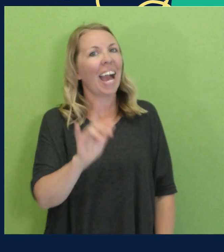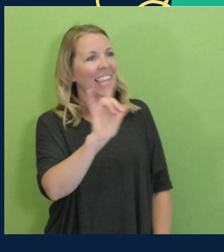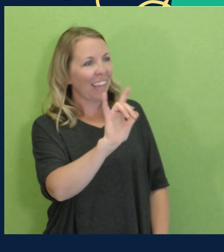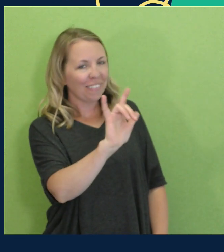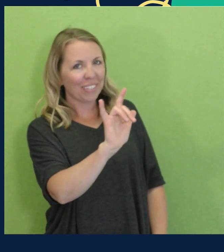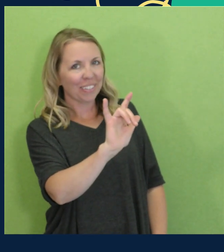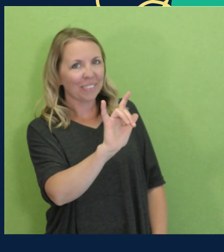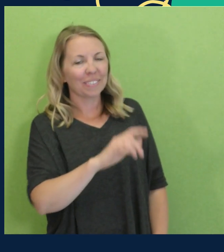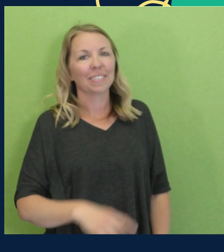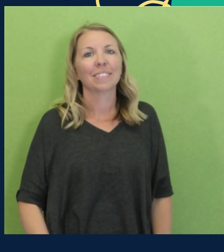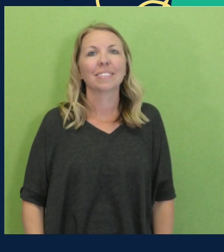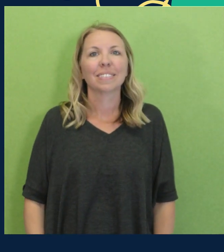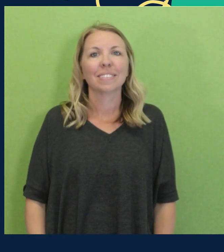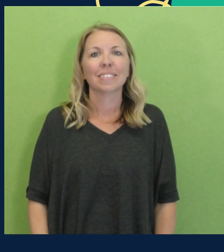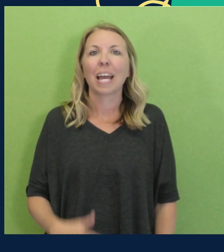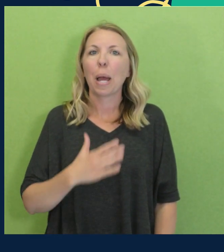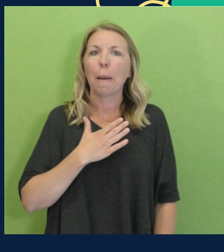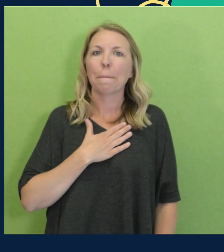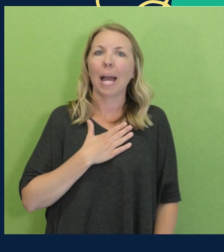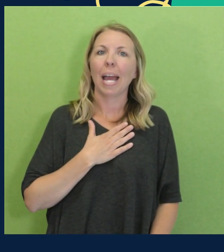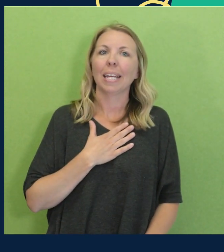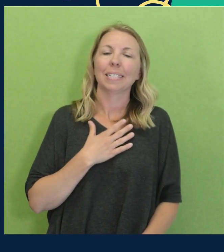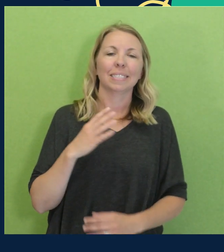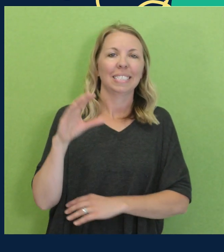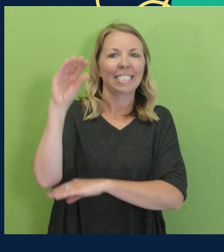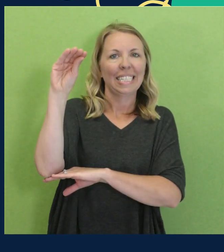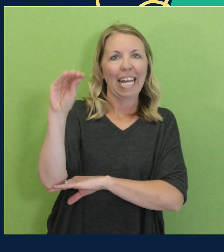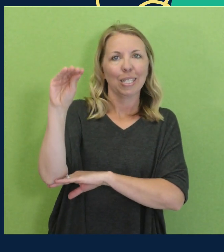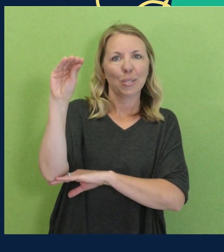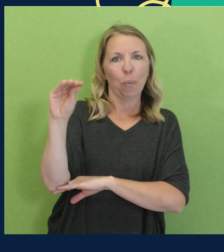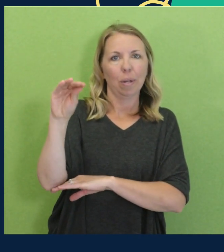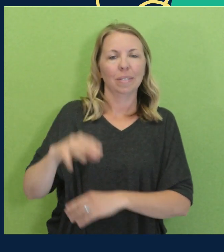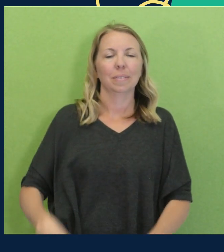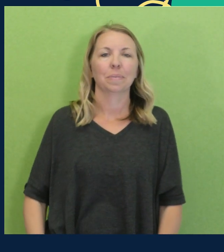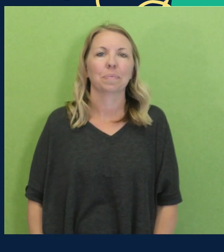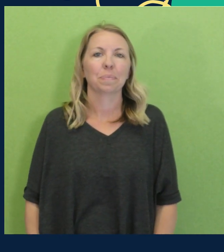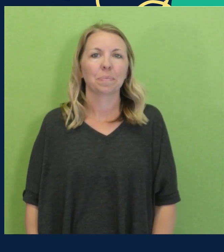I love you, my dinosaur.